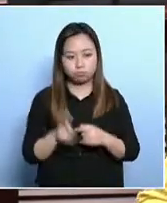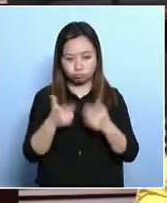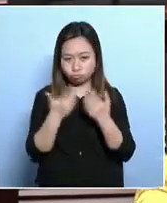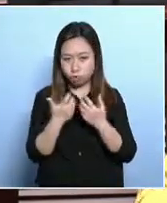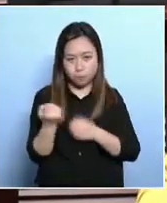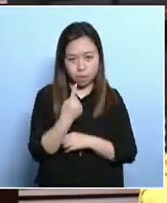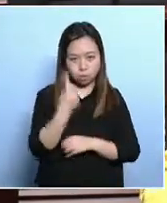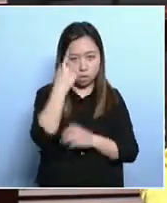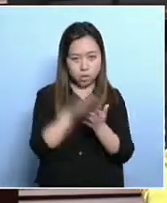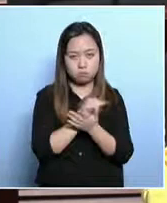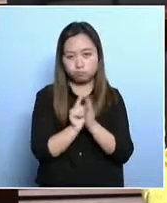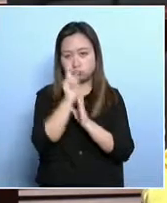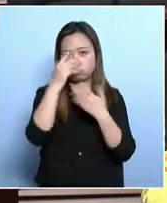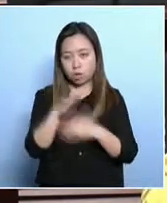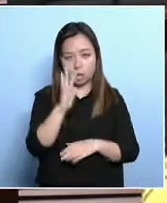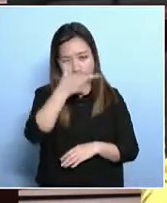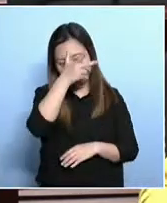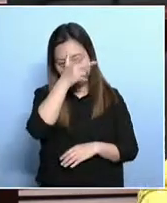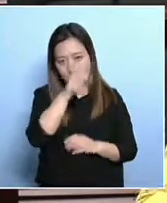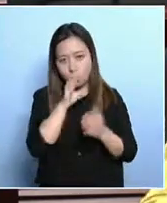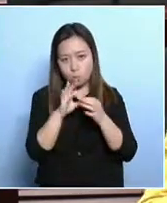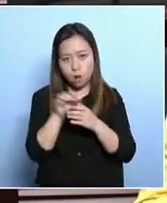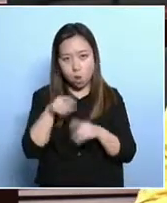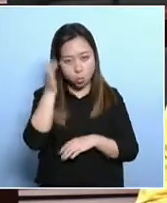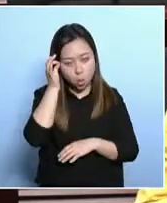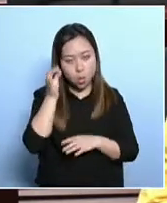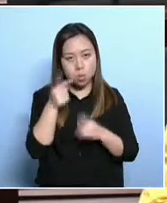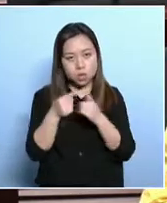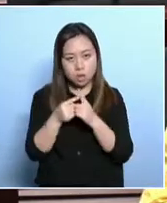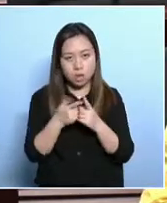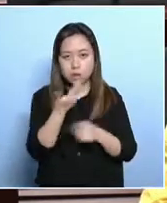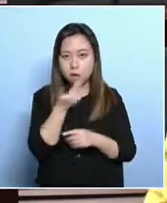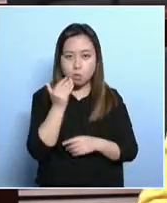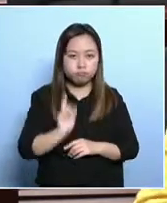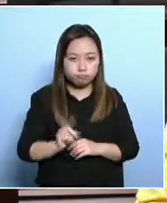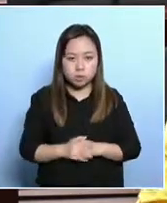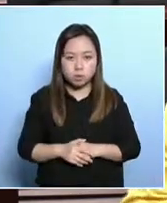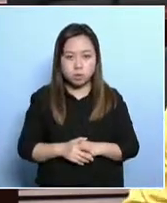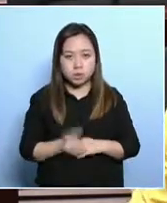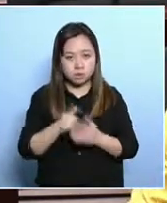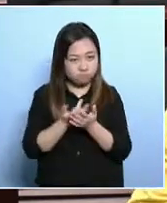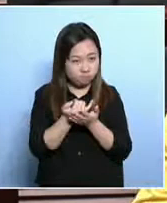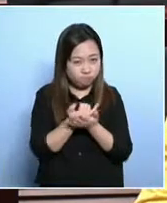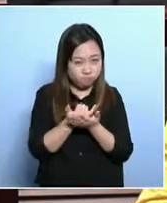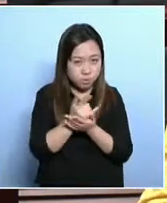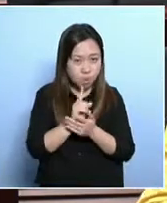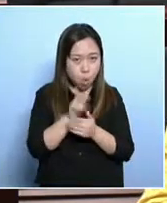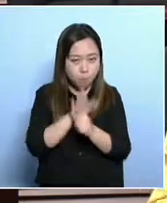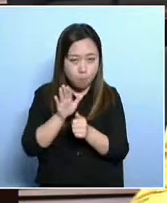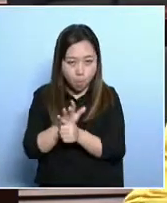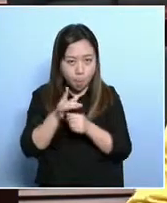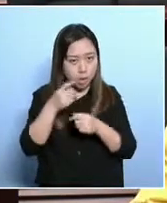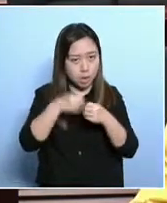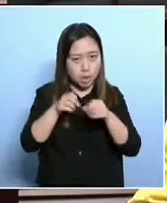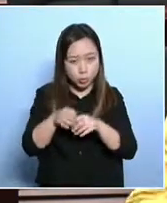poor persons. Now,